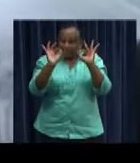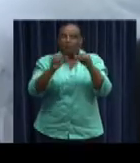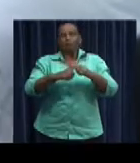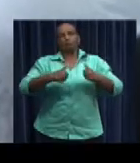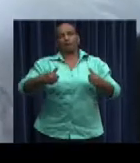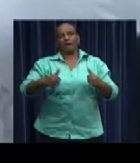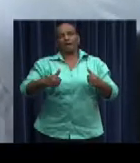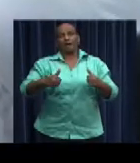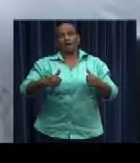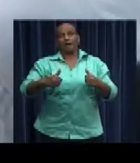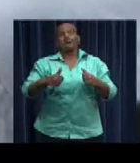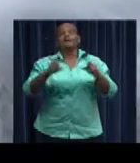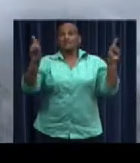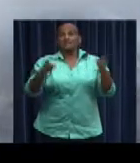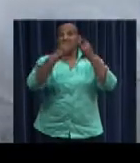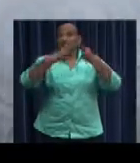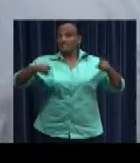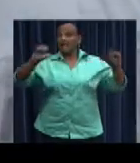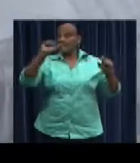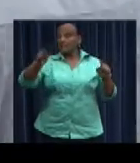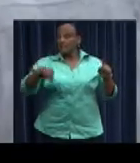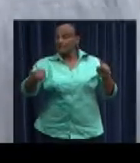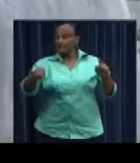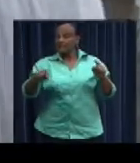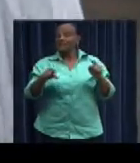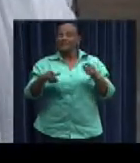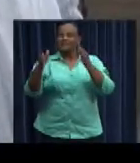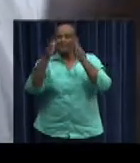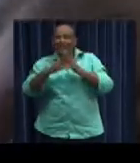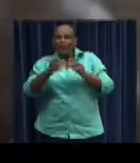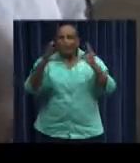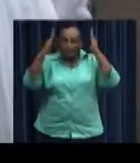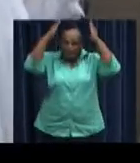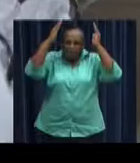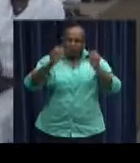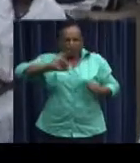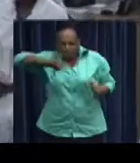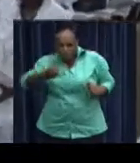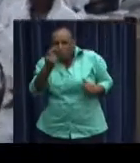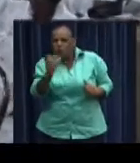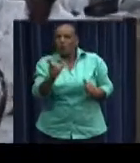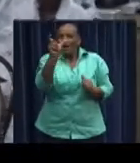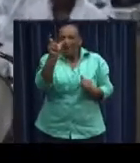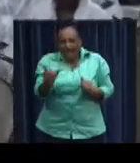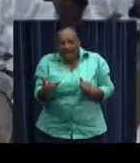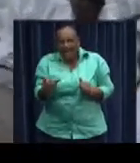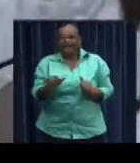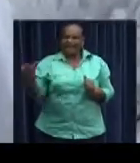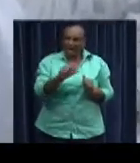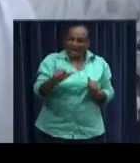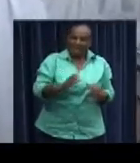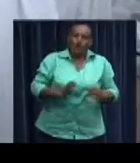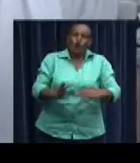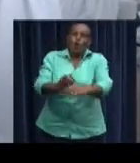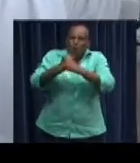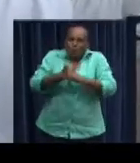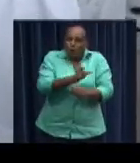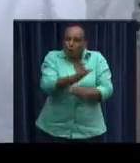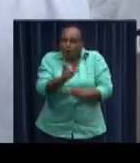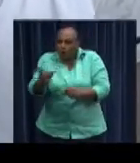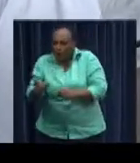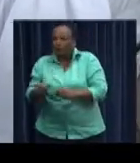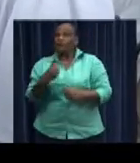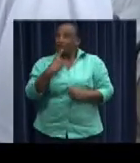a solemn moment. Through singing, Anne-Marie Sange just tried to point out to the brand-new Bishop, who is regarded as a shepherd of the